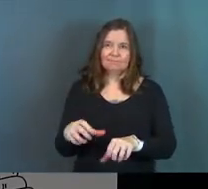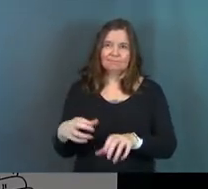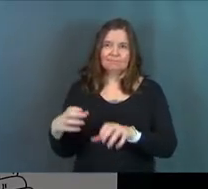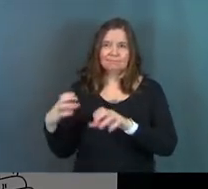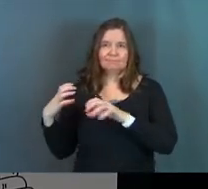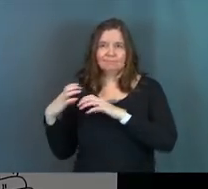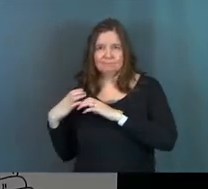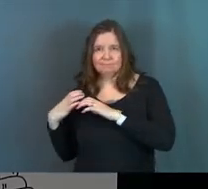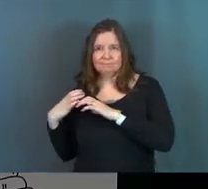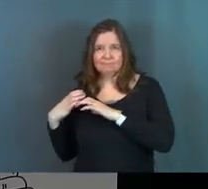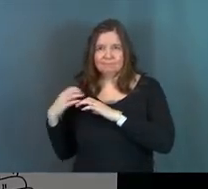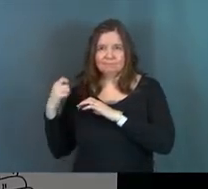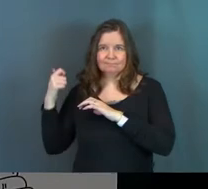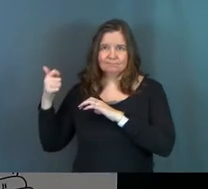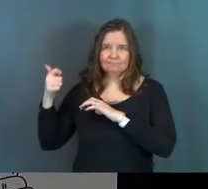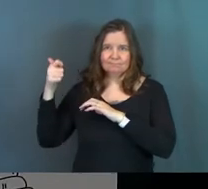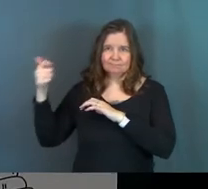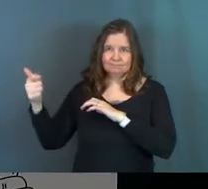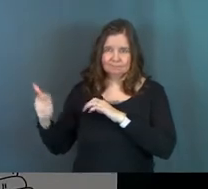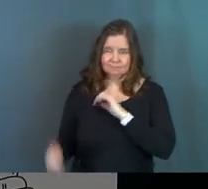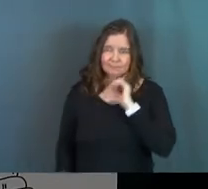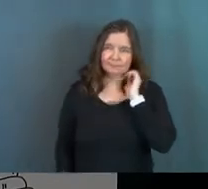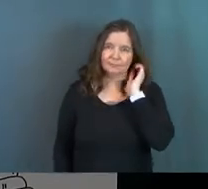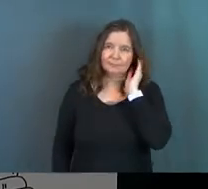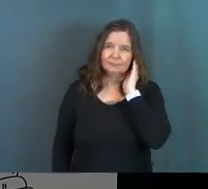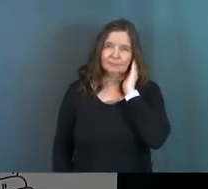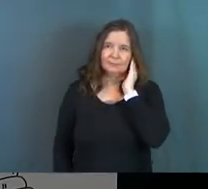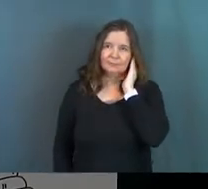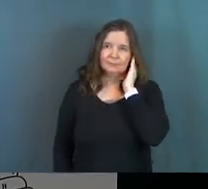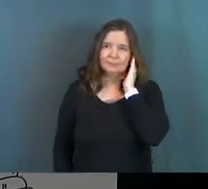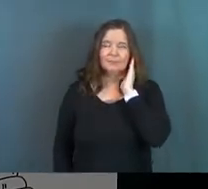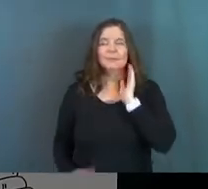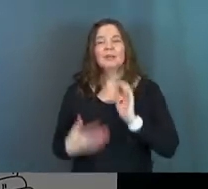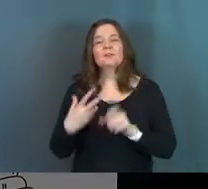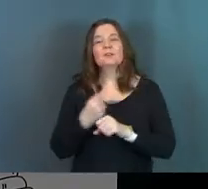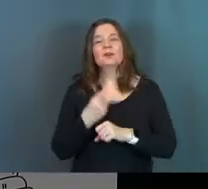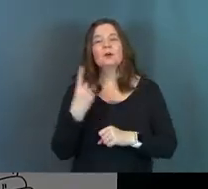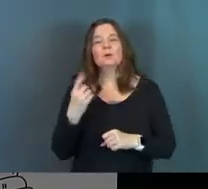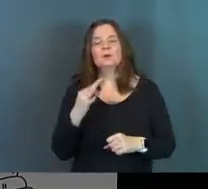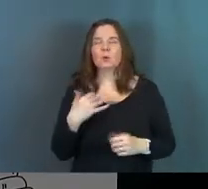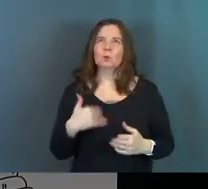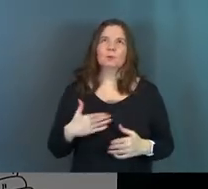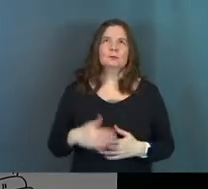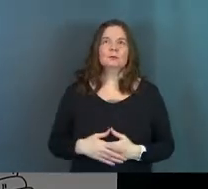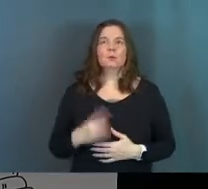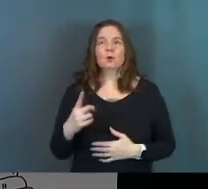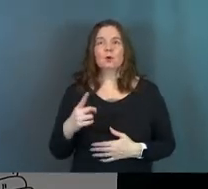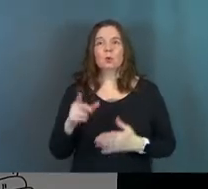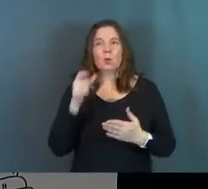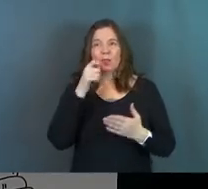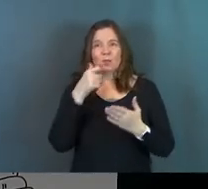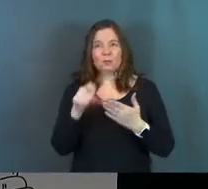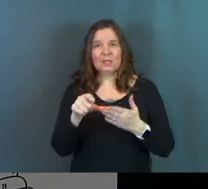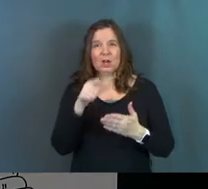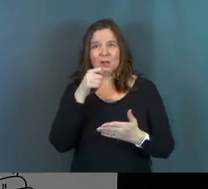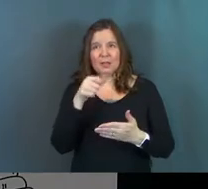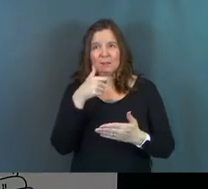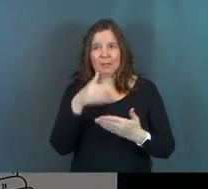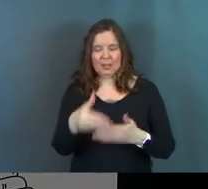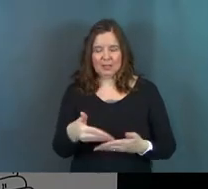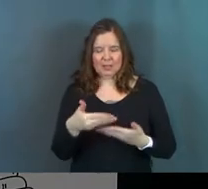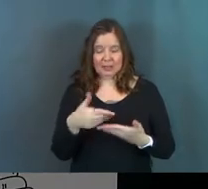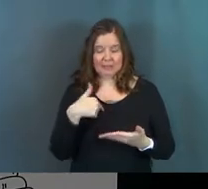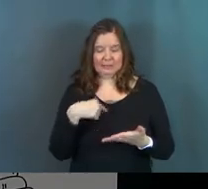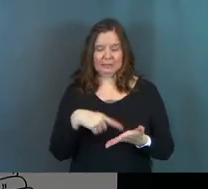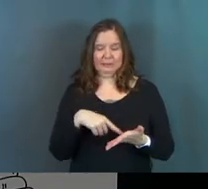But Jesus stepped in. You ever got one of those, one of those letters in the mail? Like,